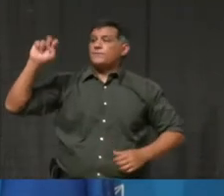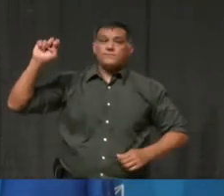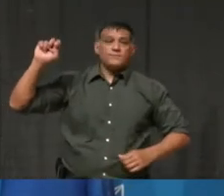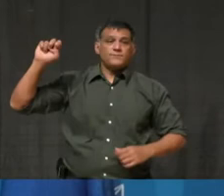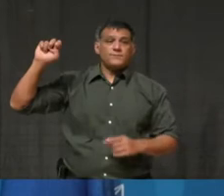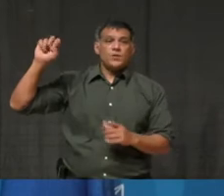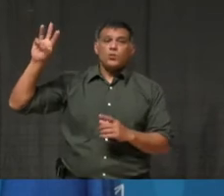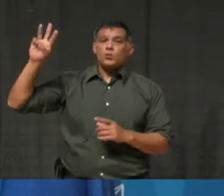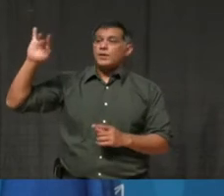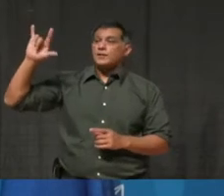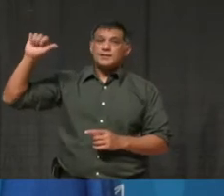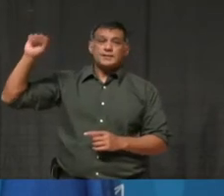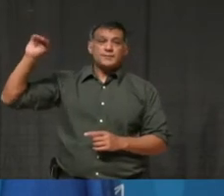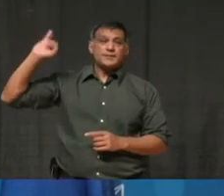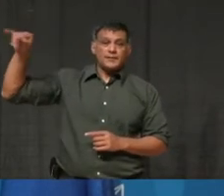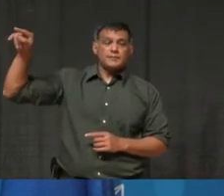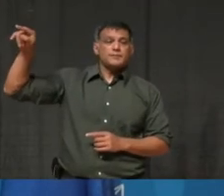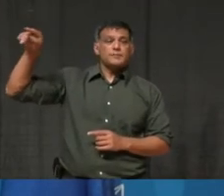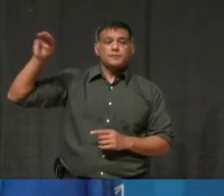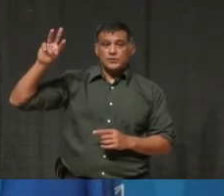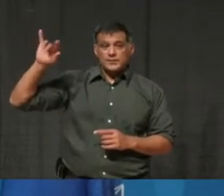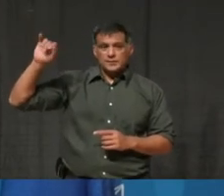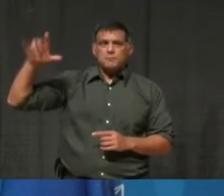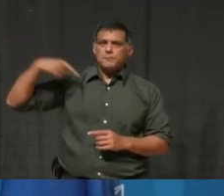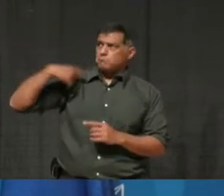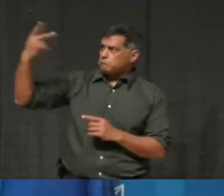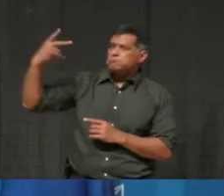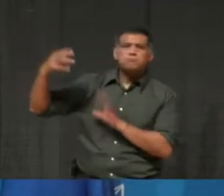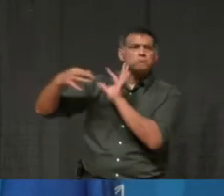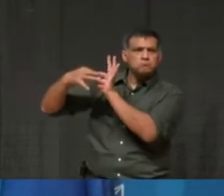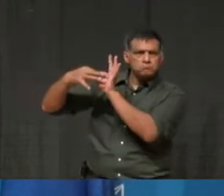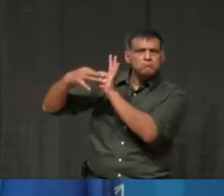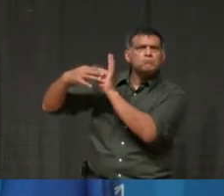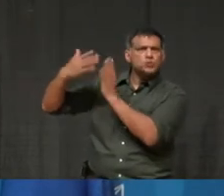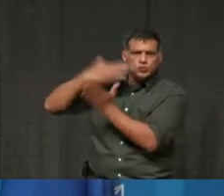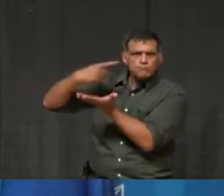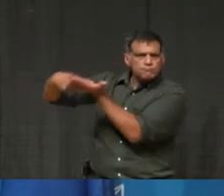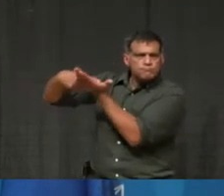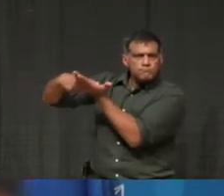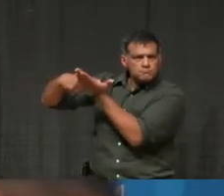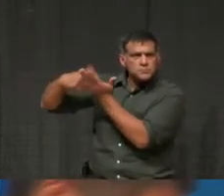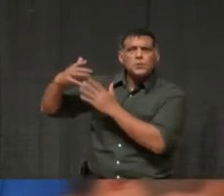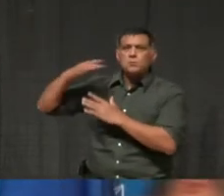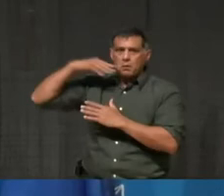that that is going to be a critical collaboration for us as we go forward. Thanks very much for the question.